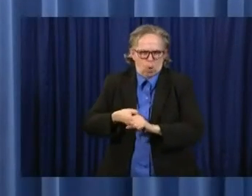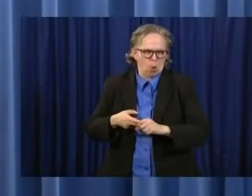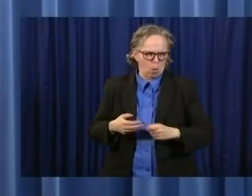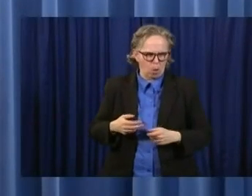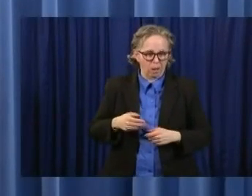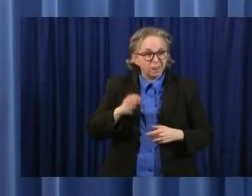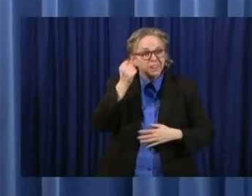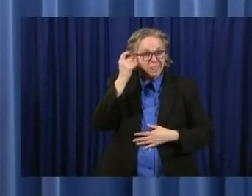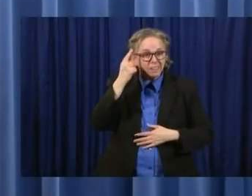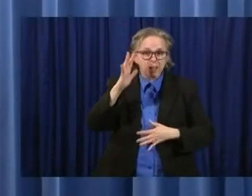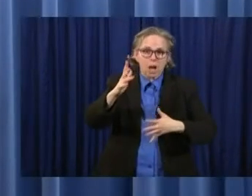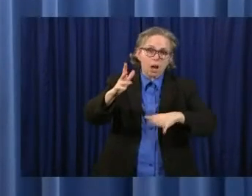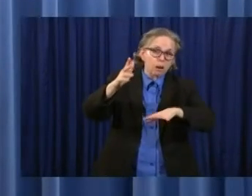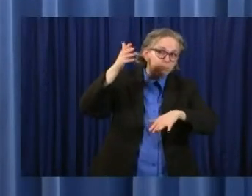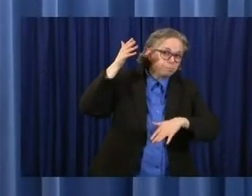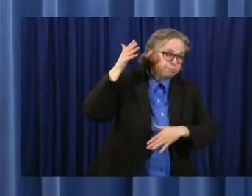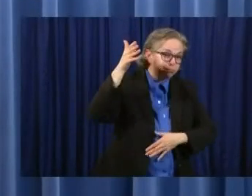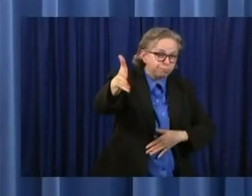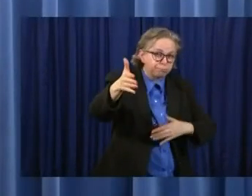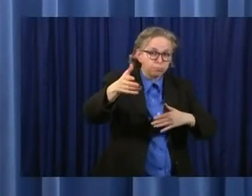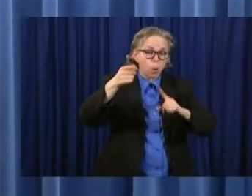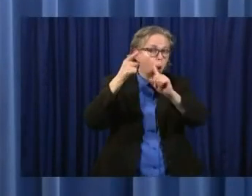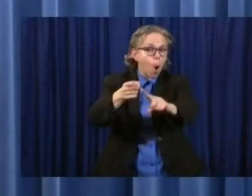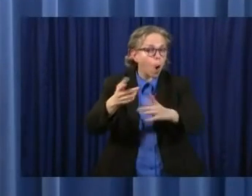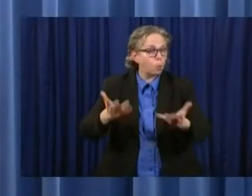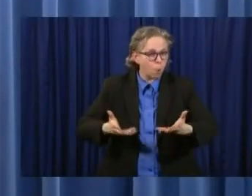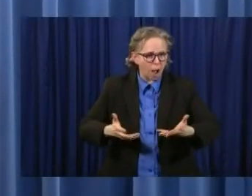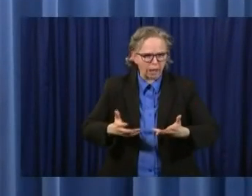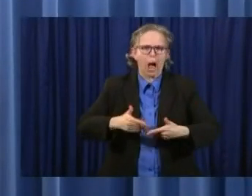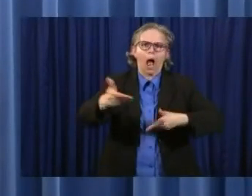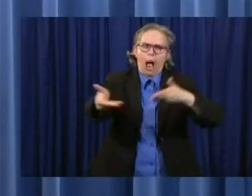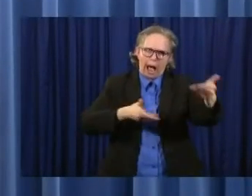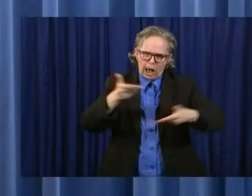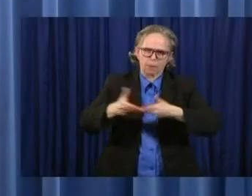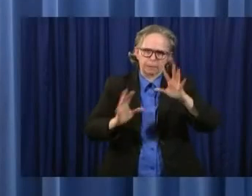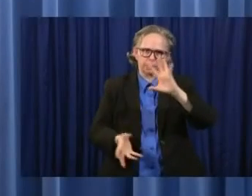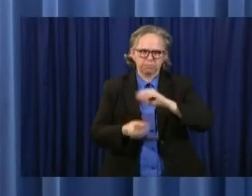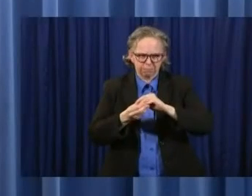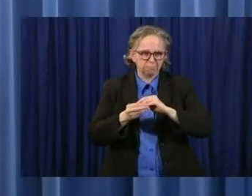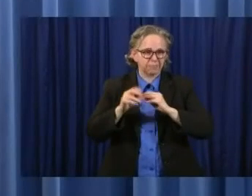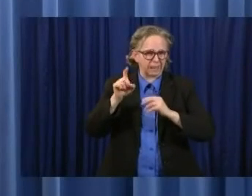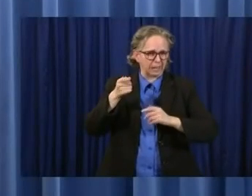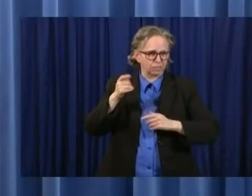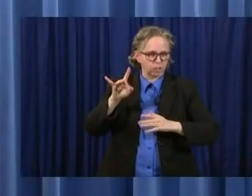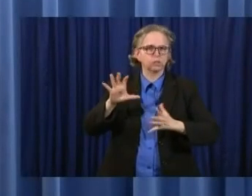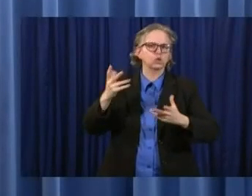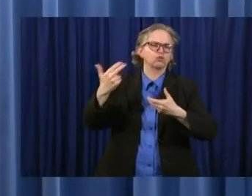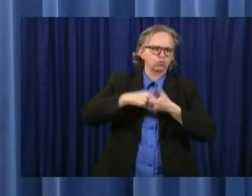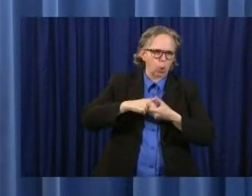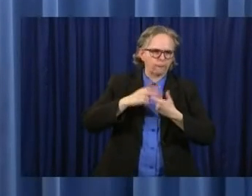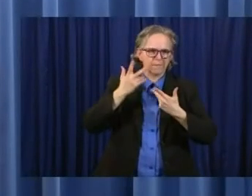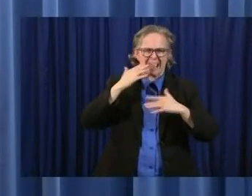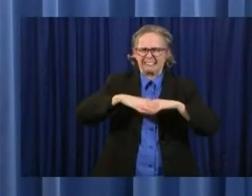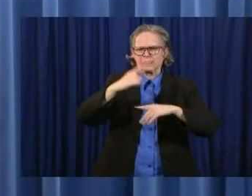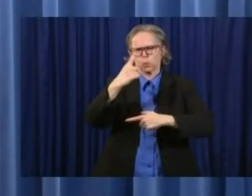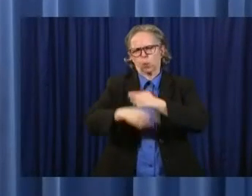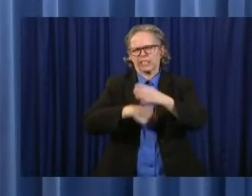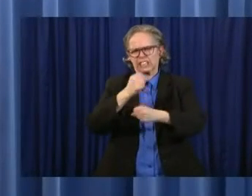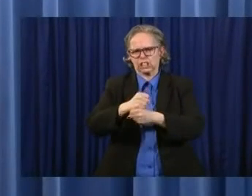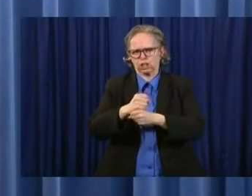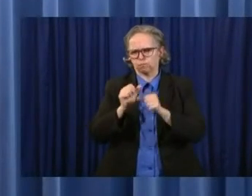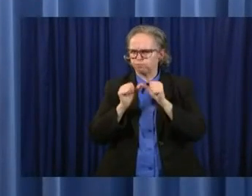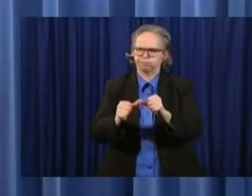Uh, you know, we want to hire, we would ideally hire people who will be able to be with us for a year or so, uh, as we move forward on this.